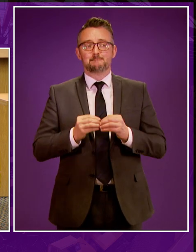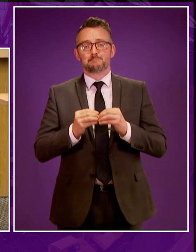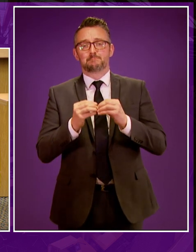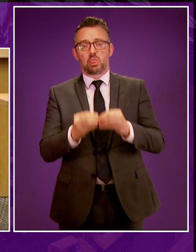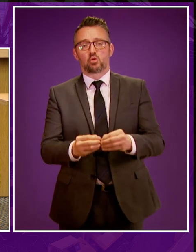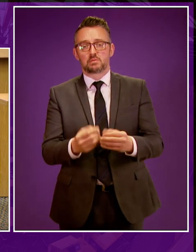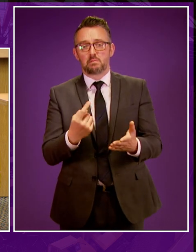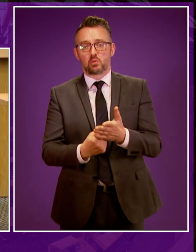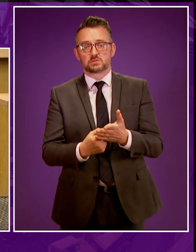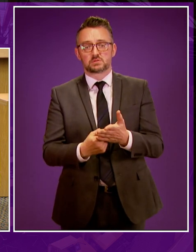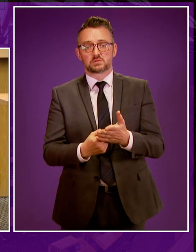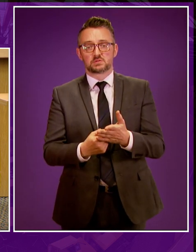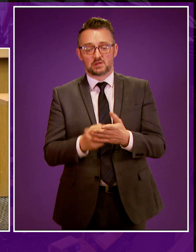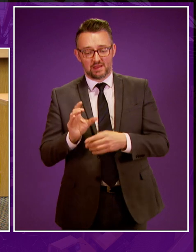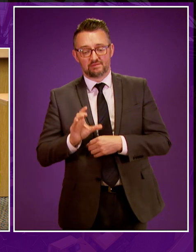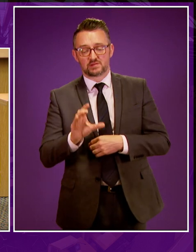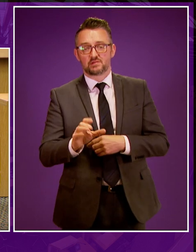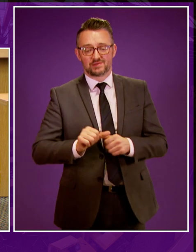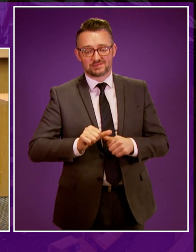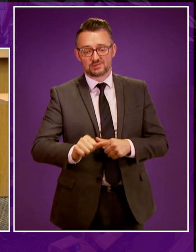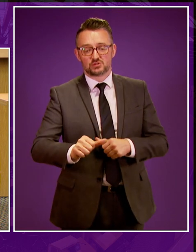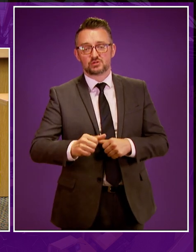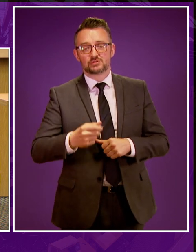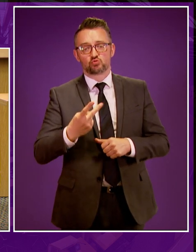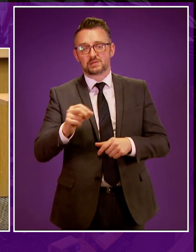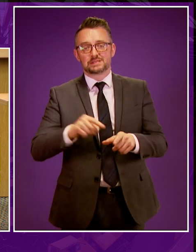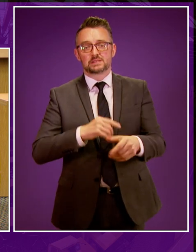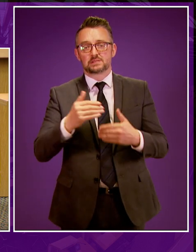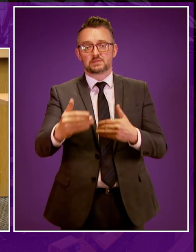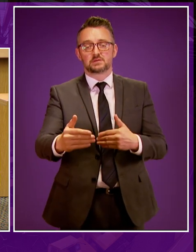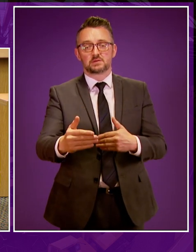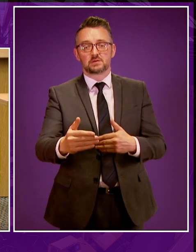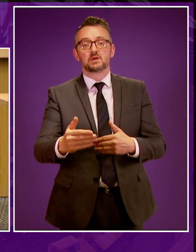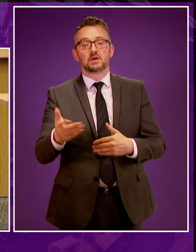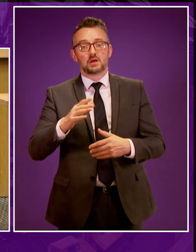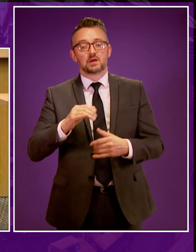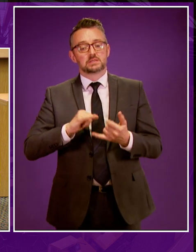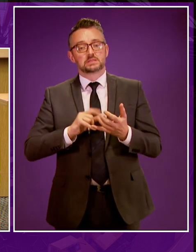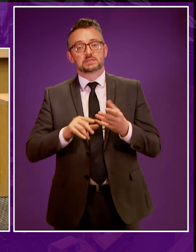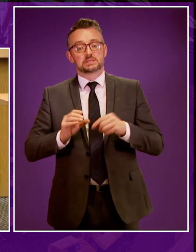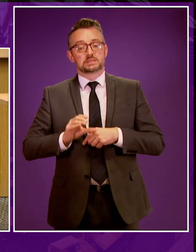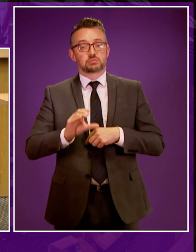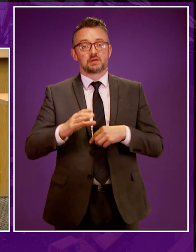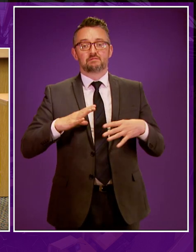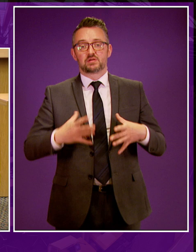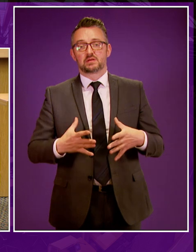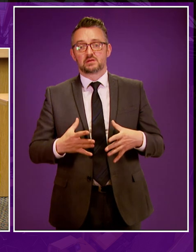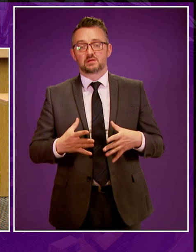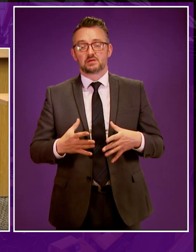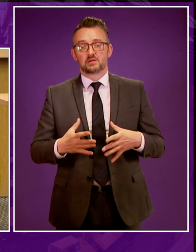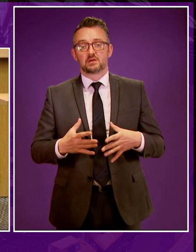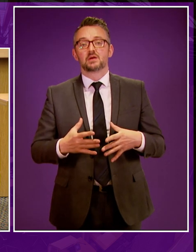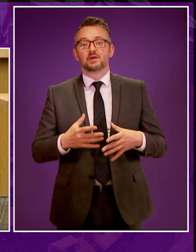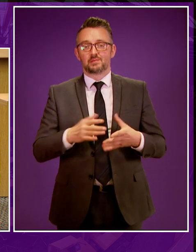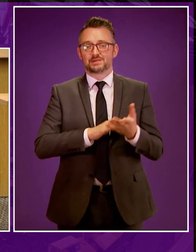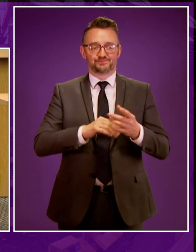in shale gas investment over the next two decades, and it's all subsidy-free. A blanket ban risks sending